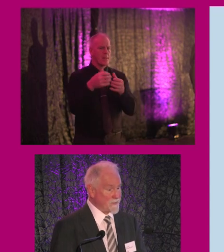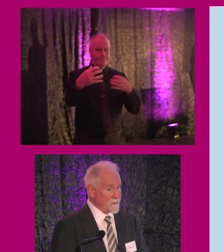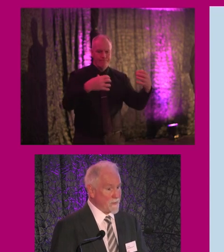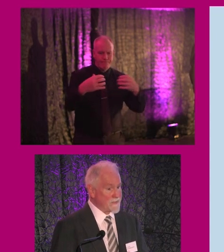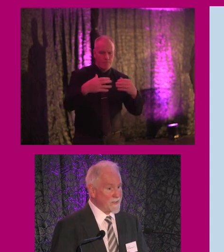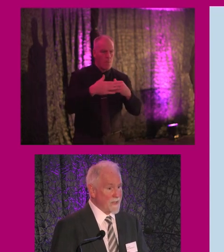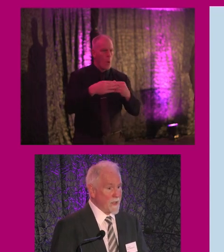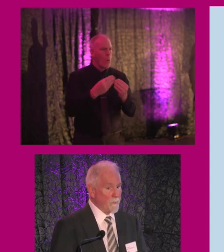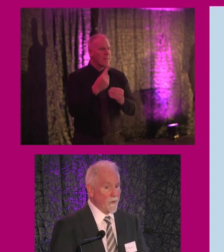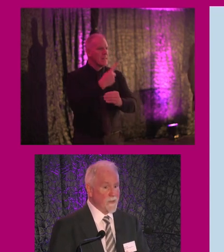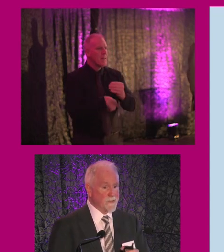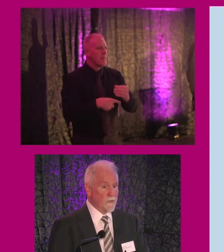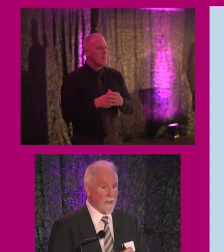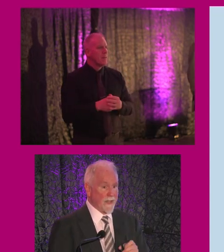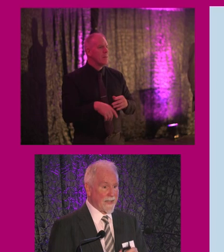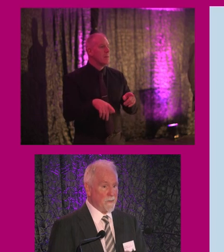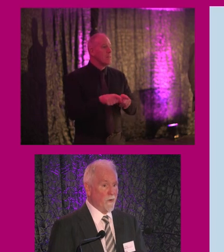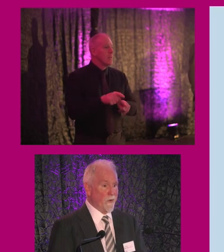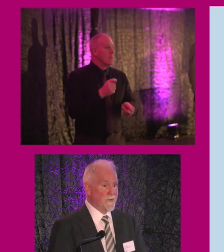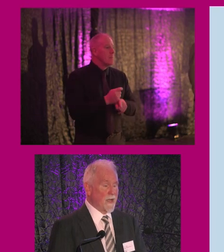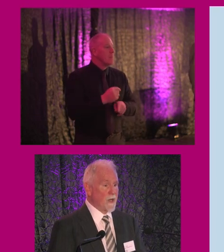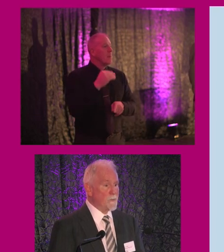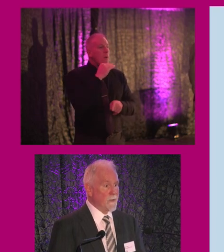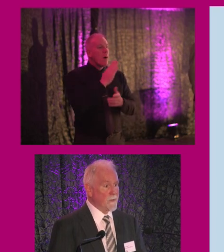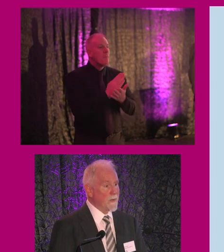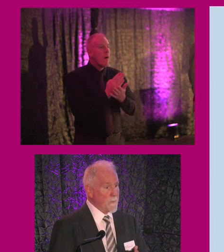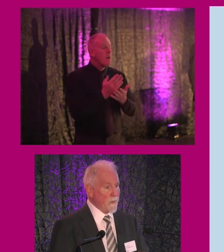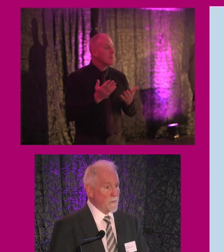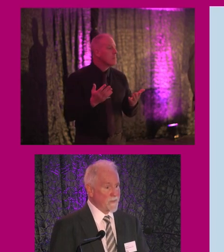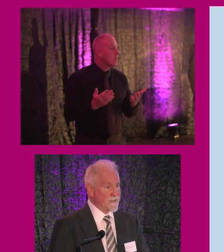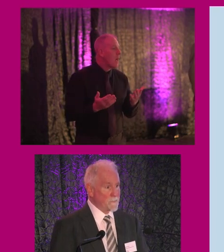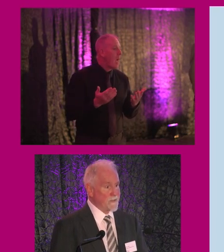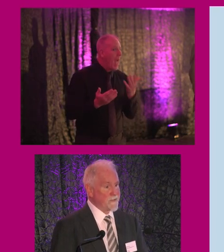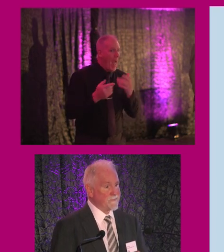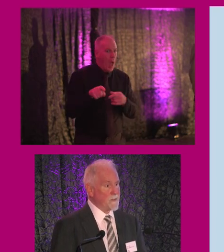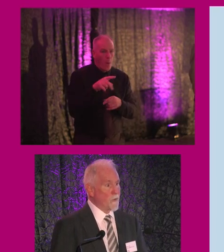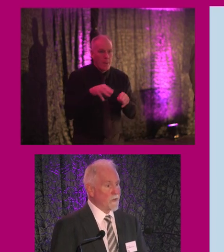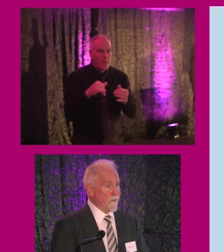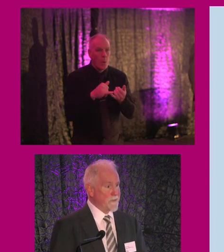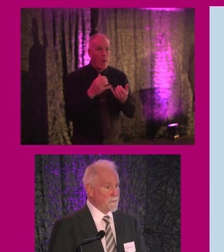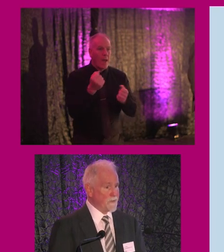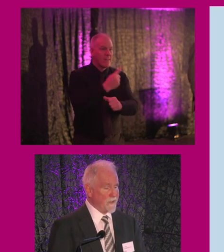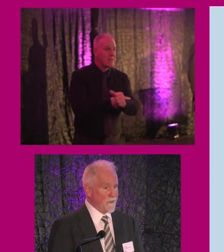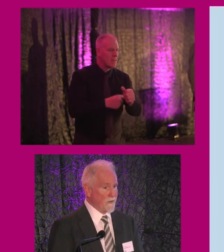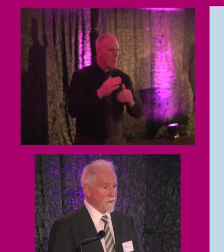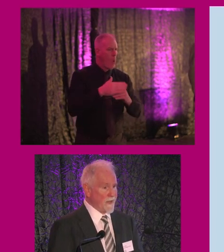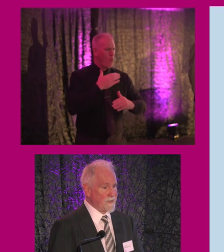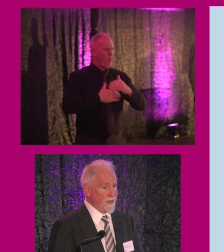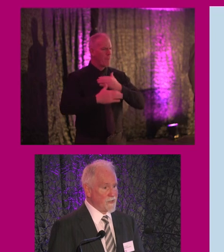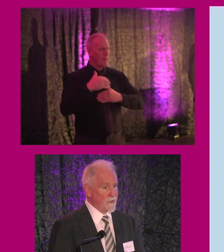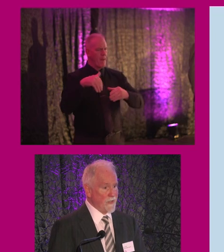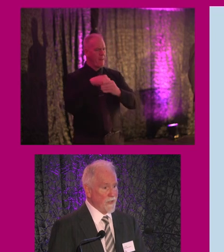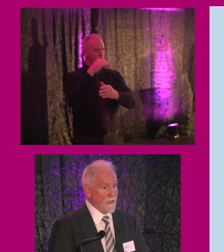people with disabilities, but also a key point, how will people with disabilities feel more comfortable in an